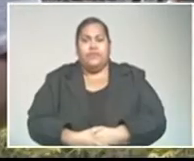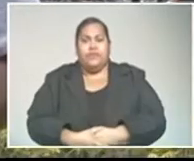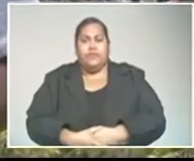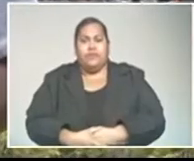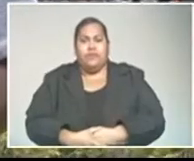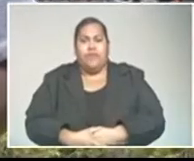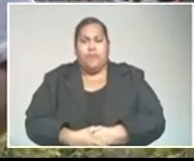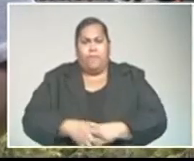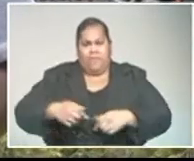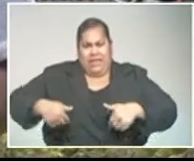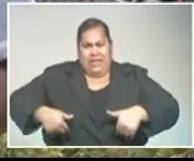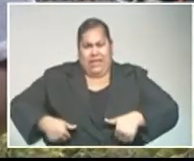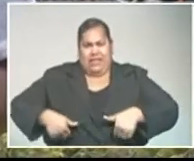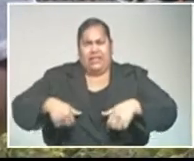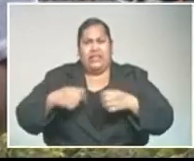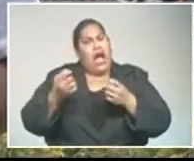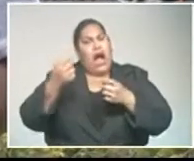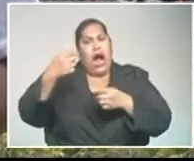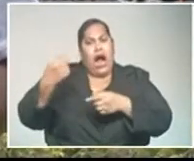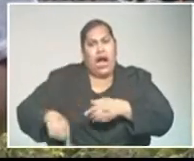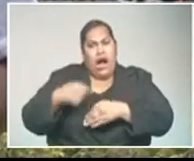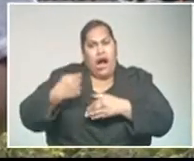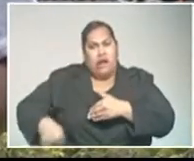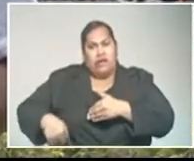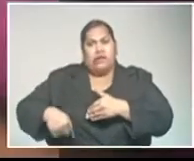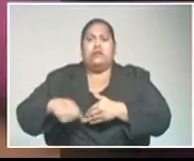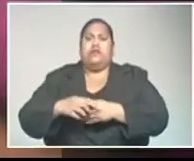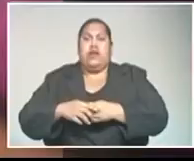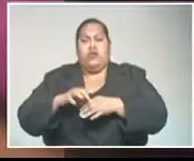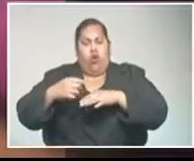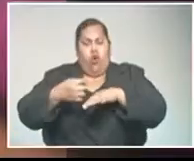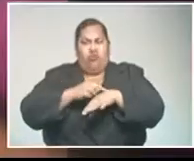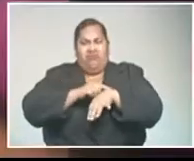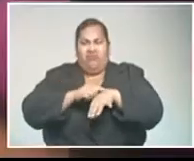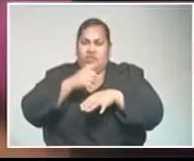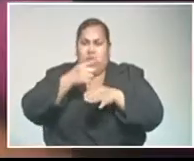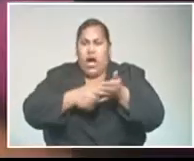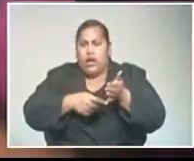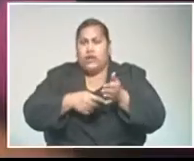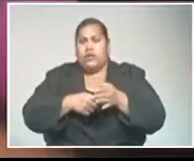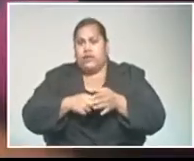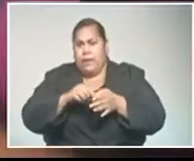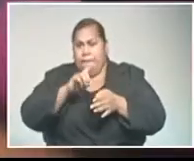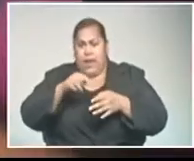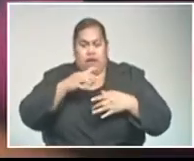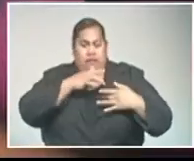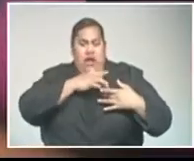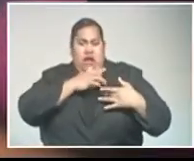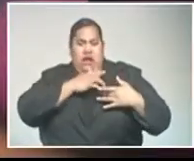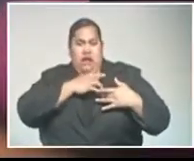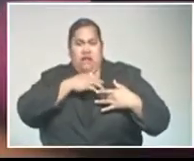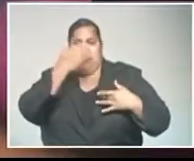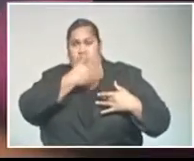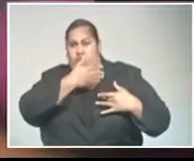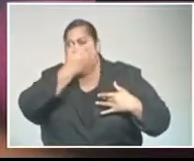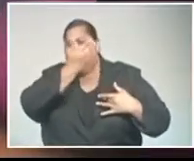tendons are broken, they are cut, the nerve is also damaged, part of the artery is also damaged that causes